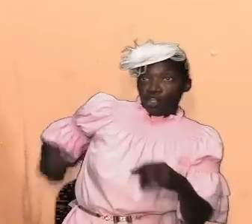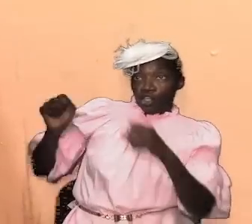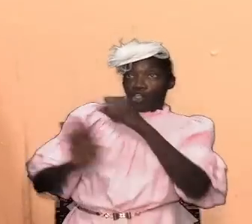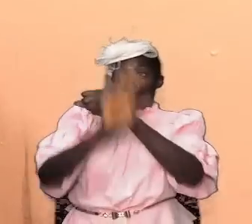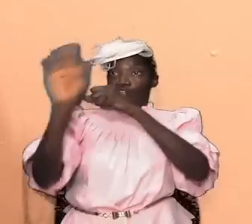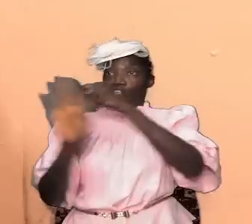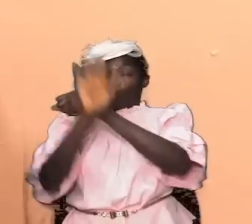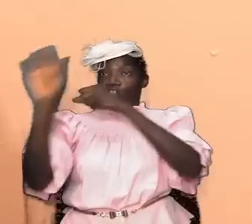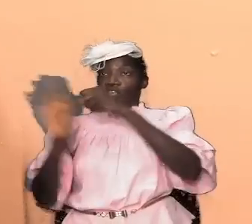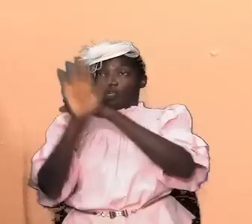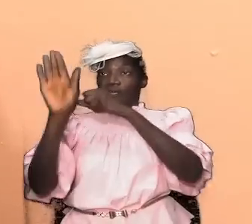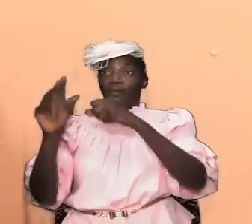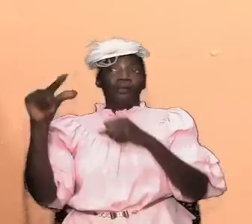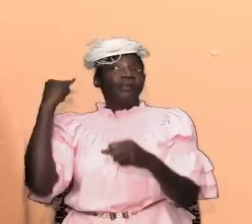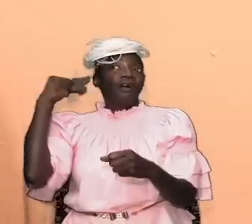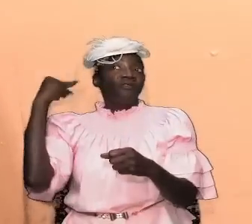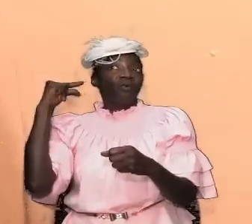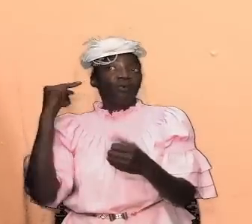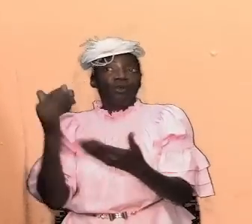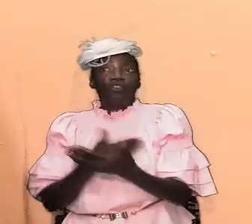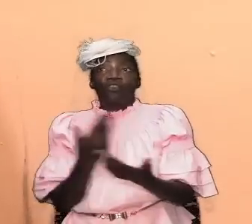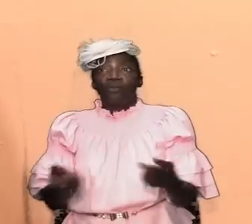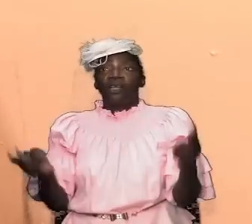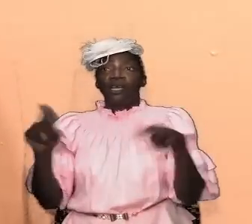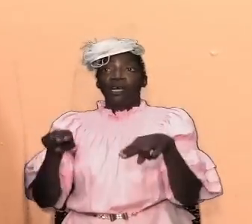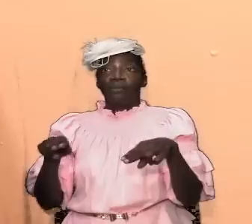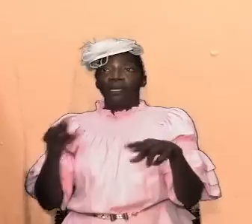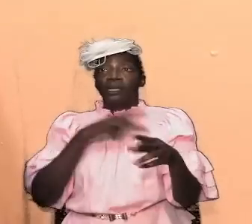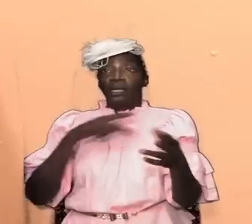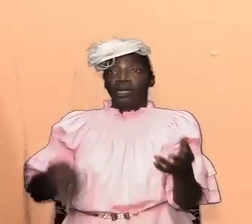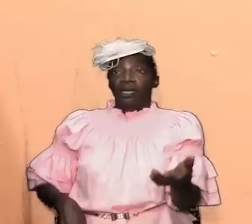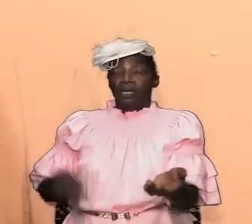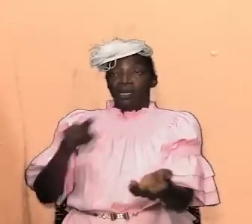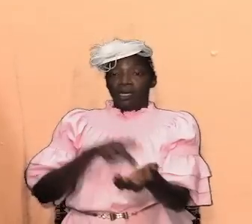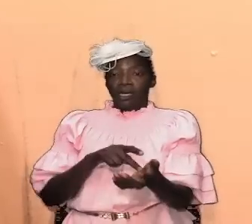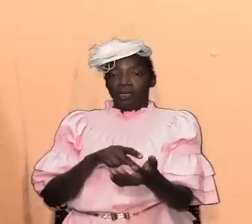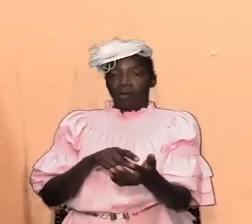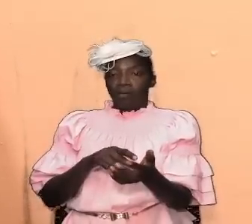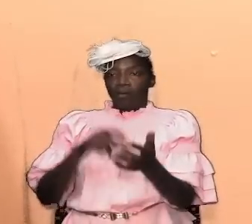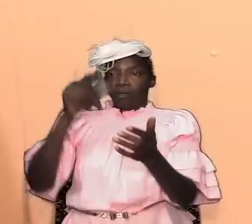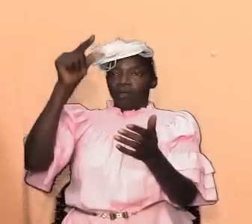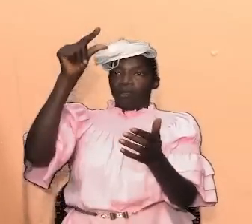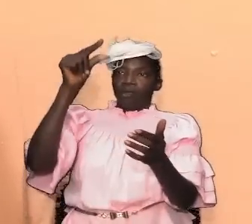some things happened the kingdom started to decline